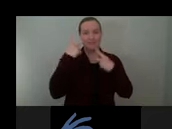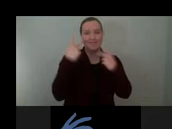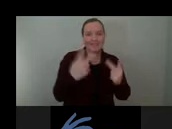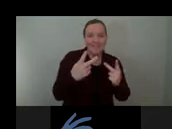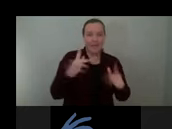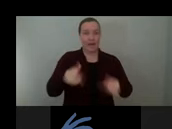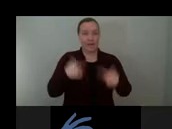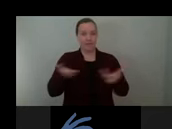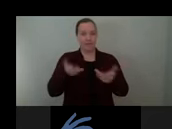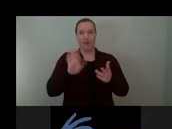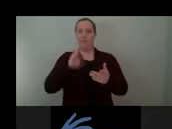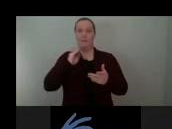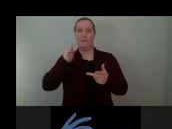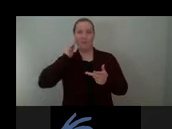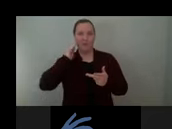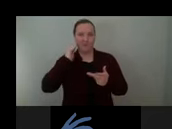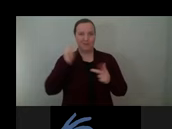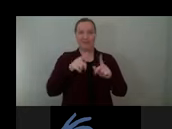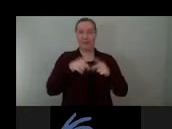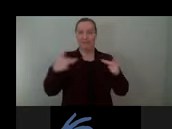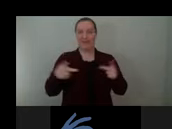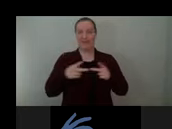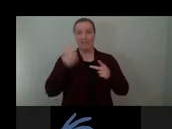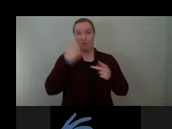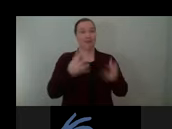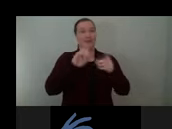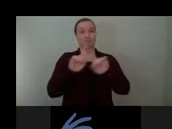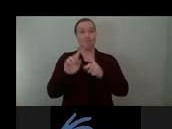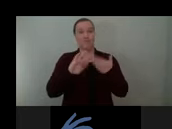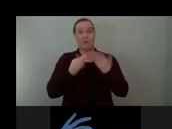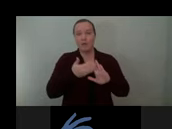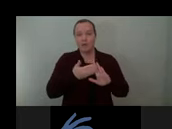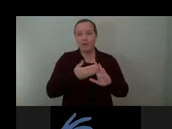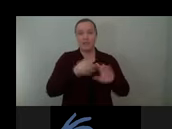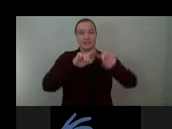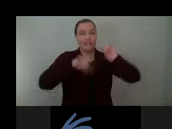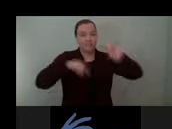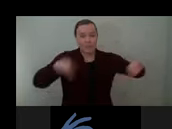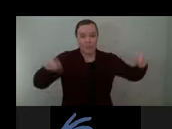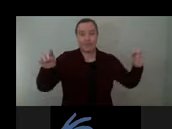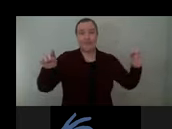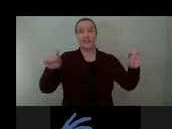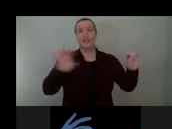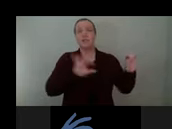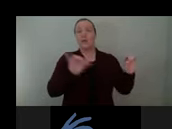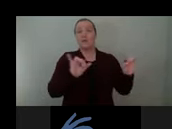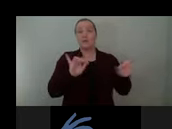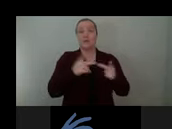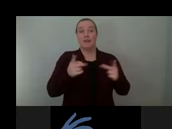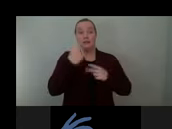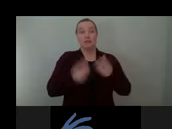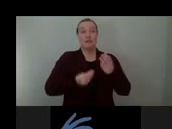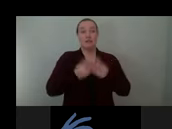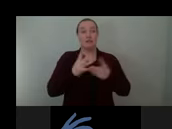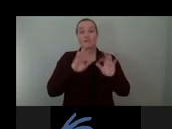to be diverse, to belong to, and it's a place to raise families and foster economic opportunities. We believe that we shape our